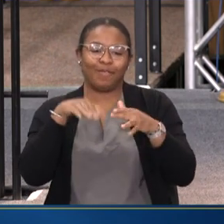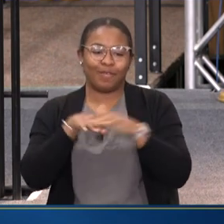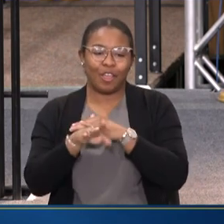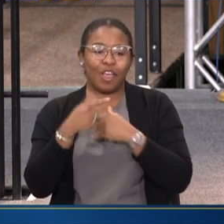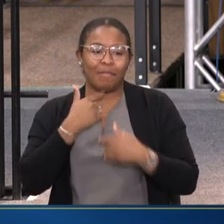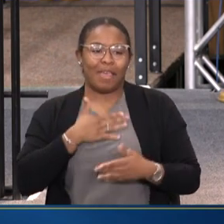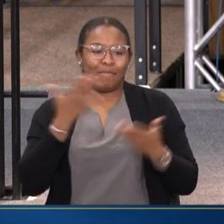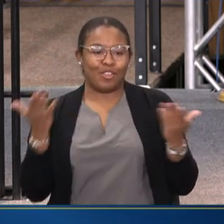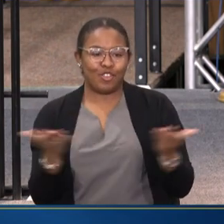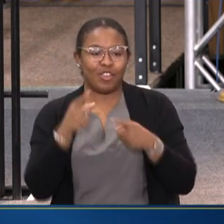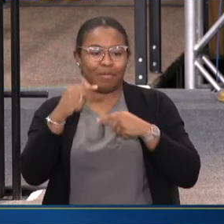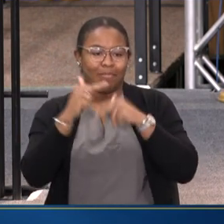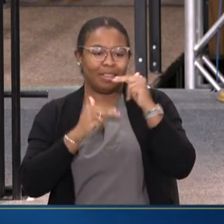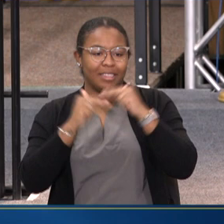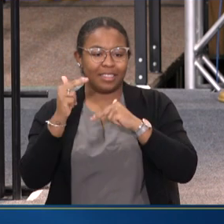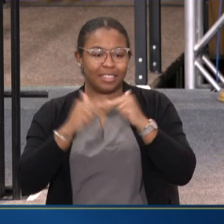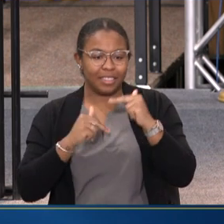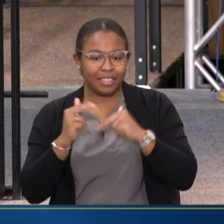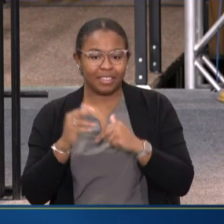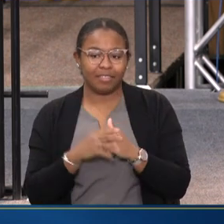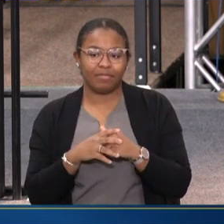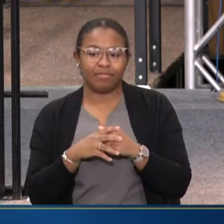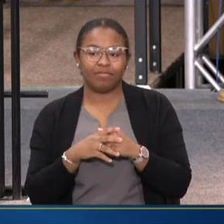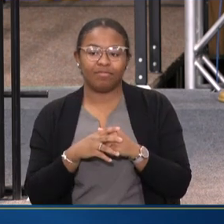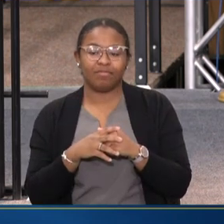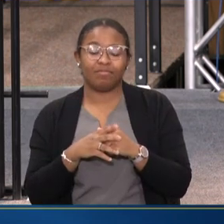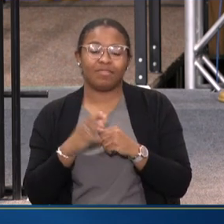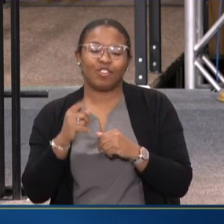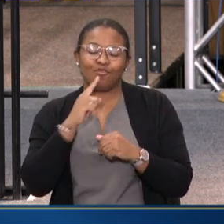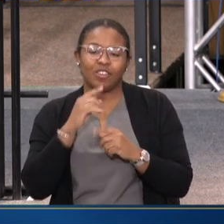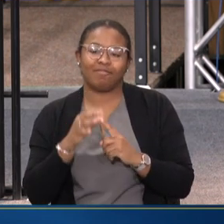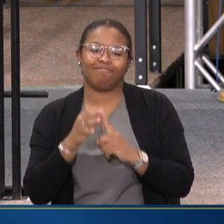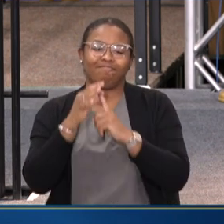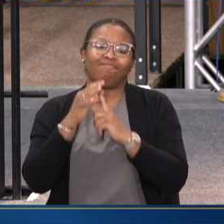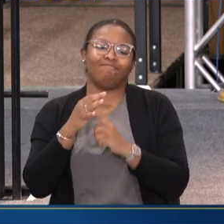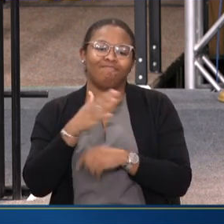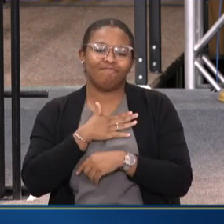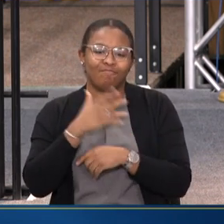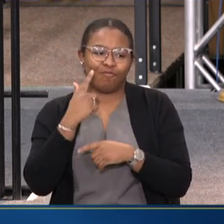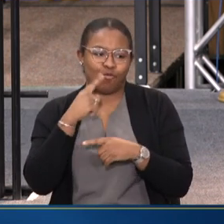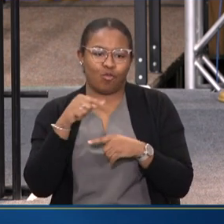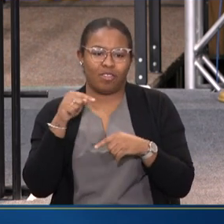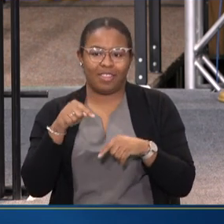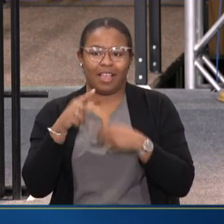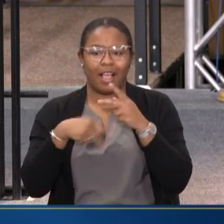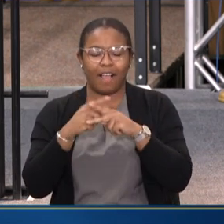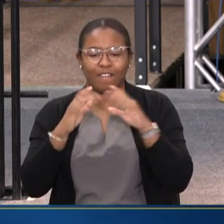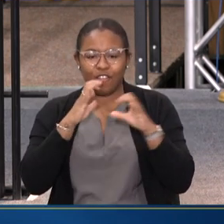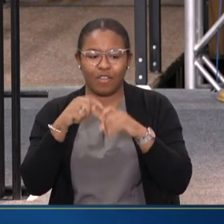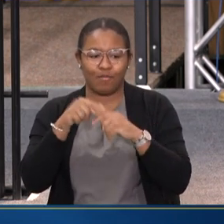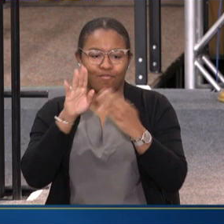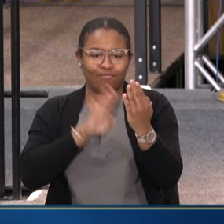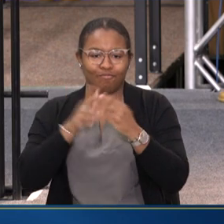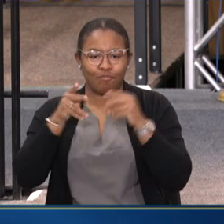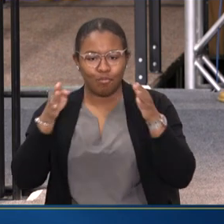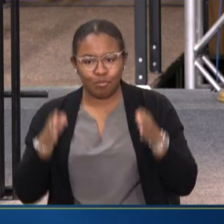here in the building. It's especially meaningful for a conversation like this to have you in person.